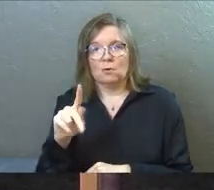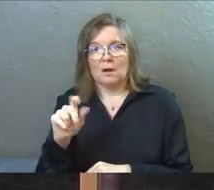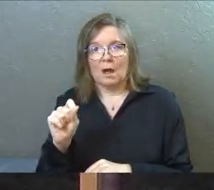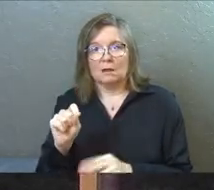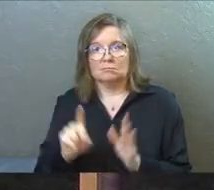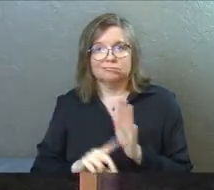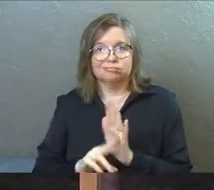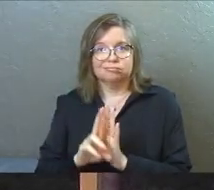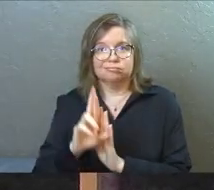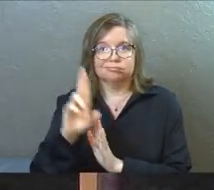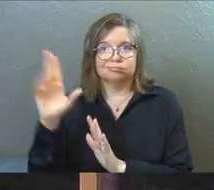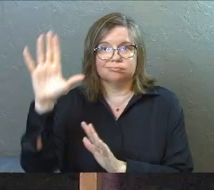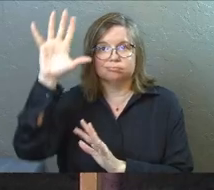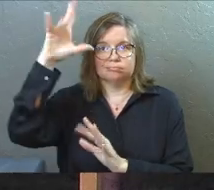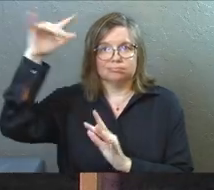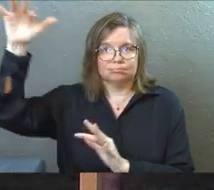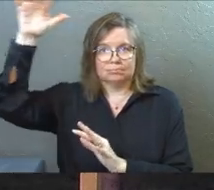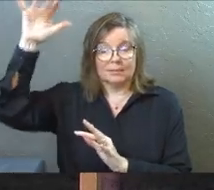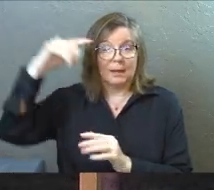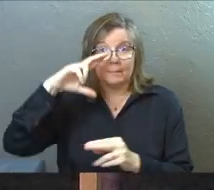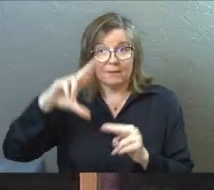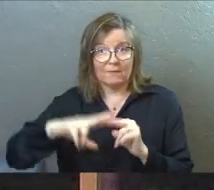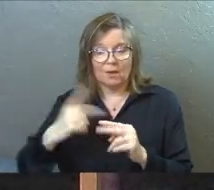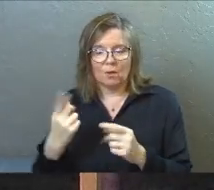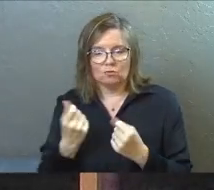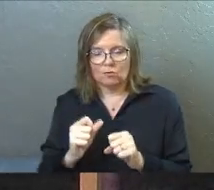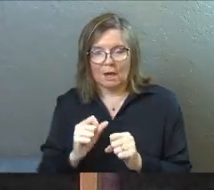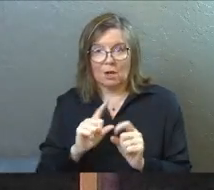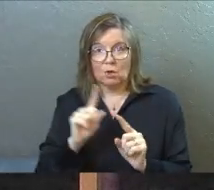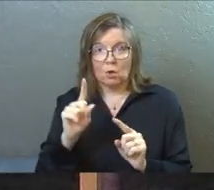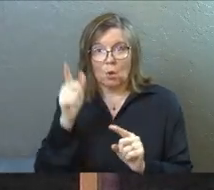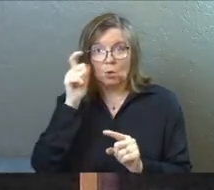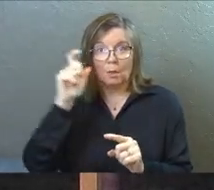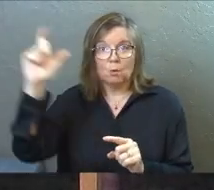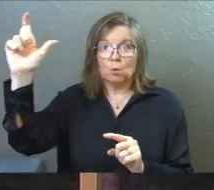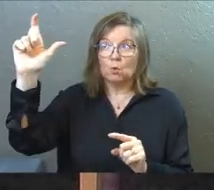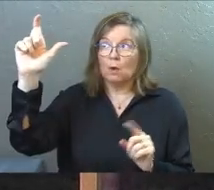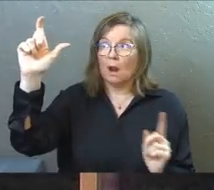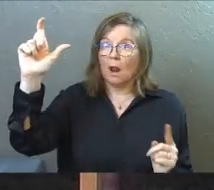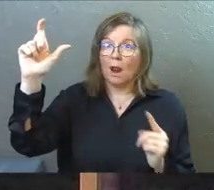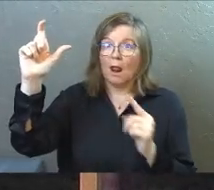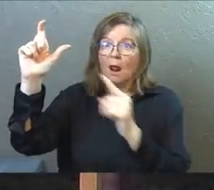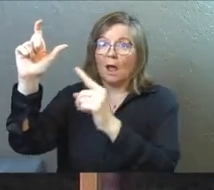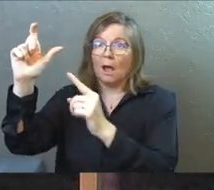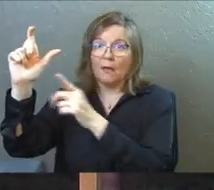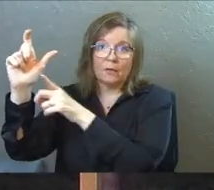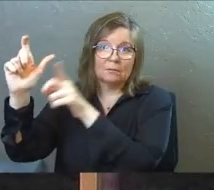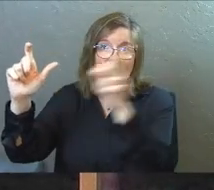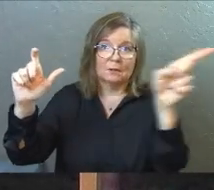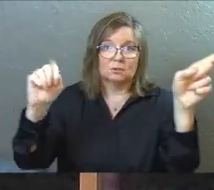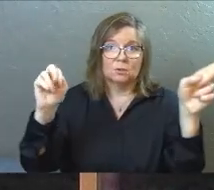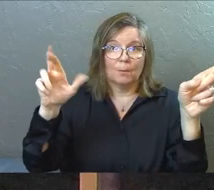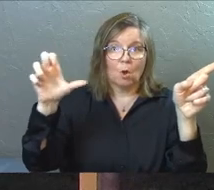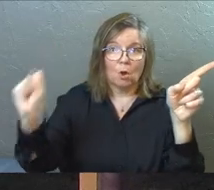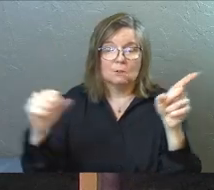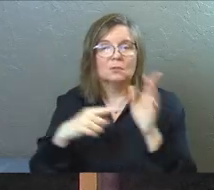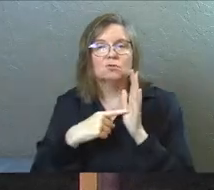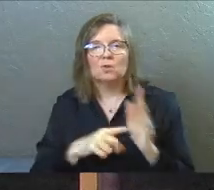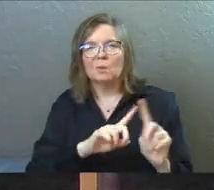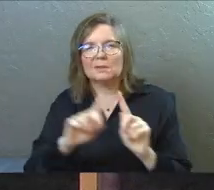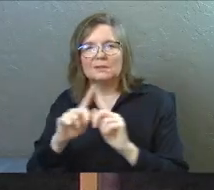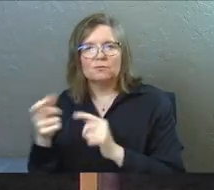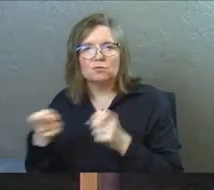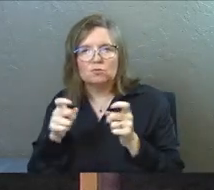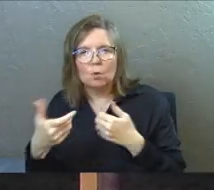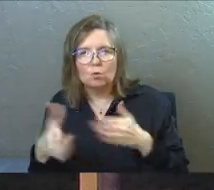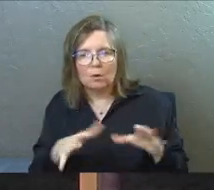And it's been super fun and they're always trying to like go to the moon and then go to Mars and they're showing like the control room and all the